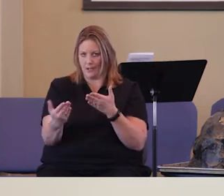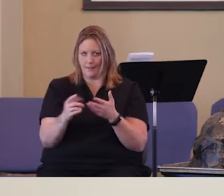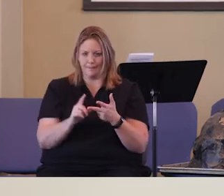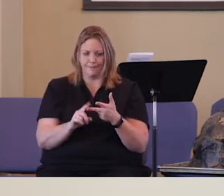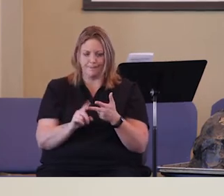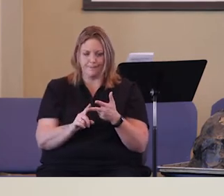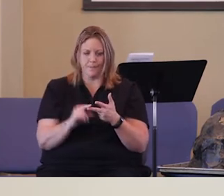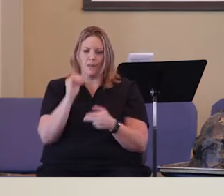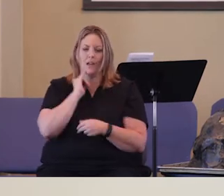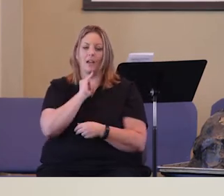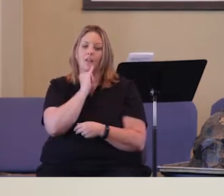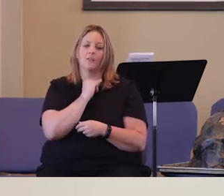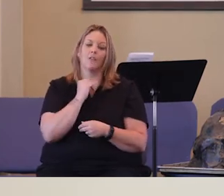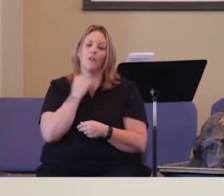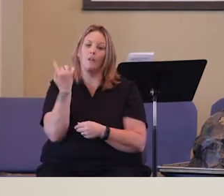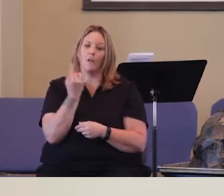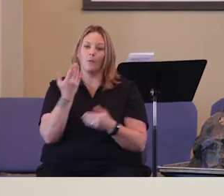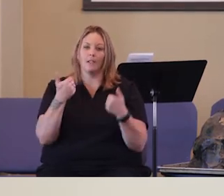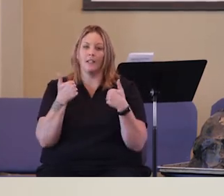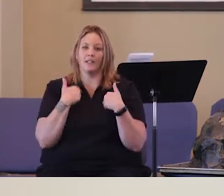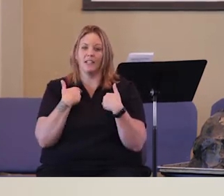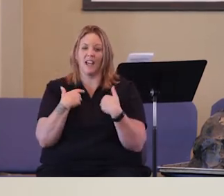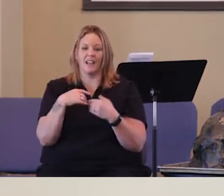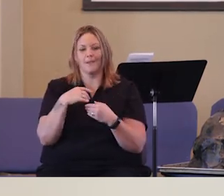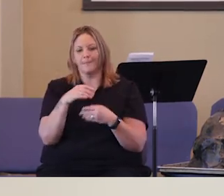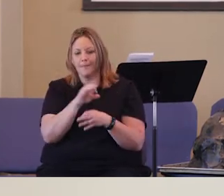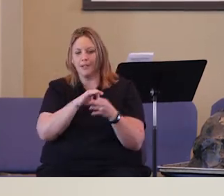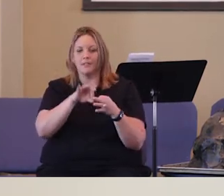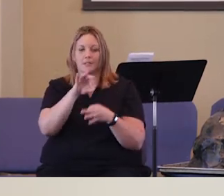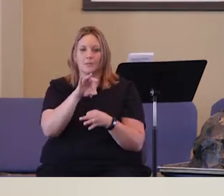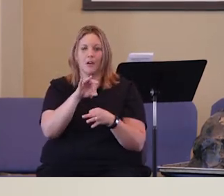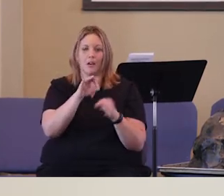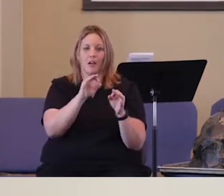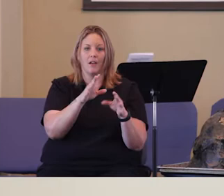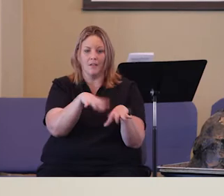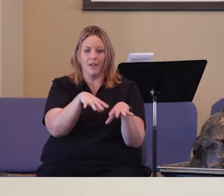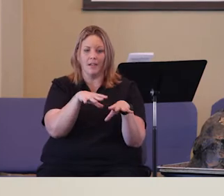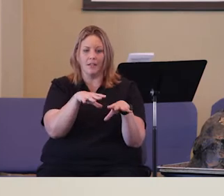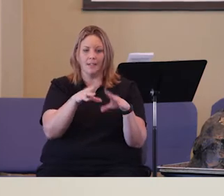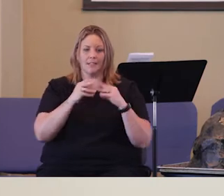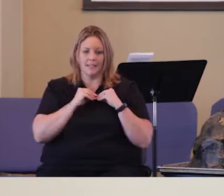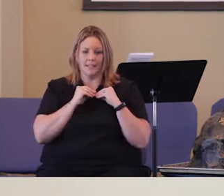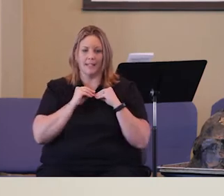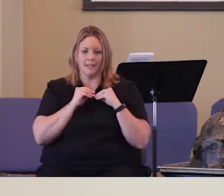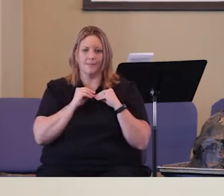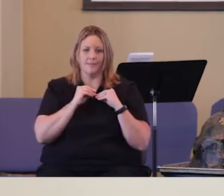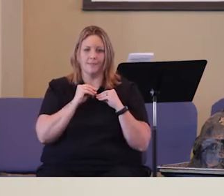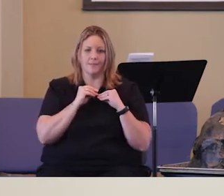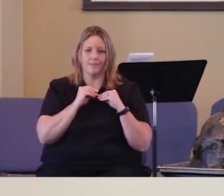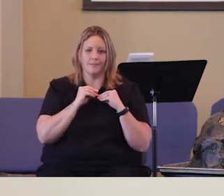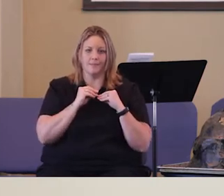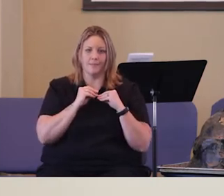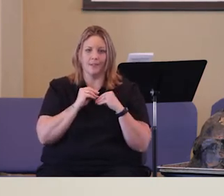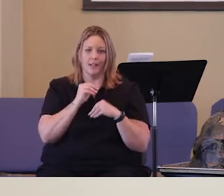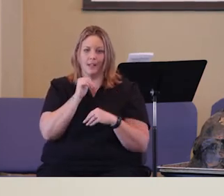And Israel, in the last name, Israel always had a spirit of taking and never a spirit of giving.